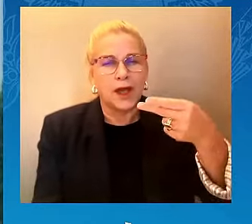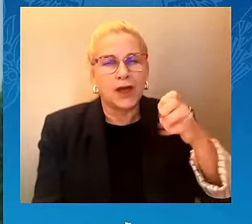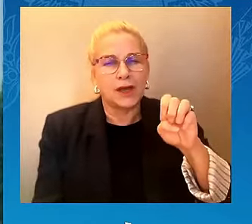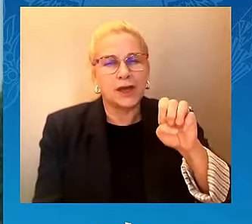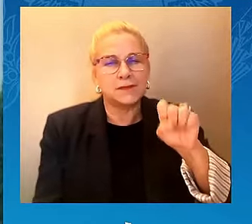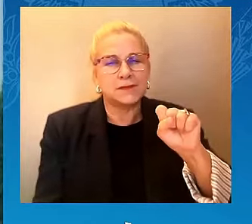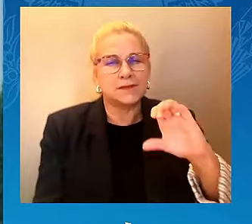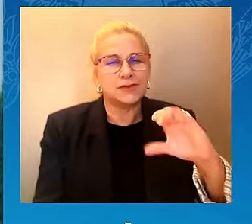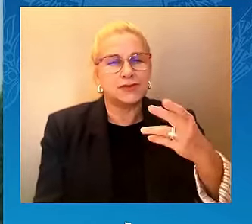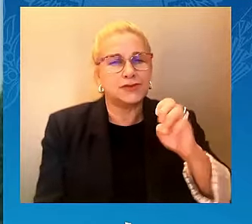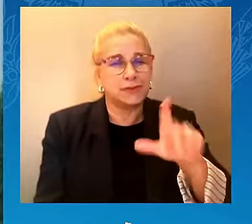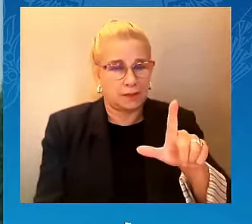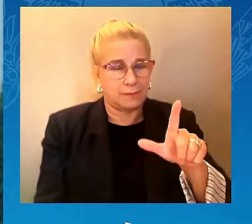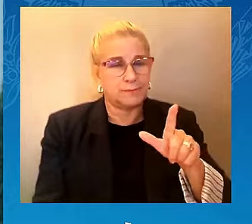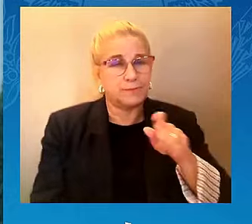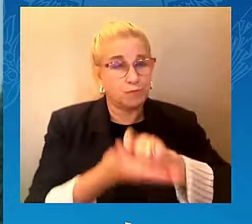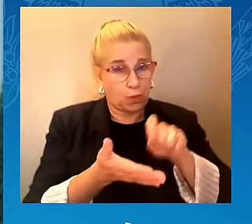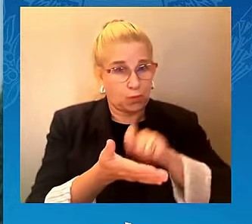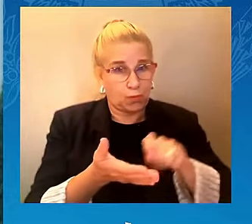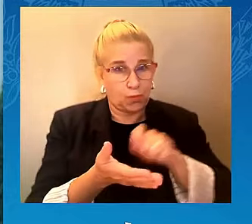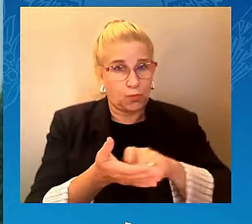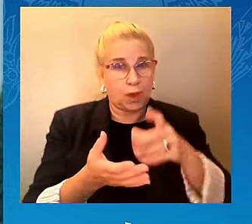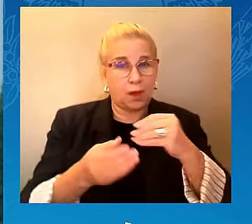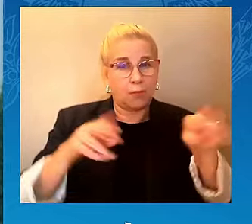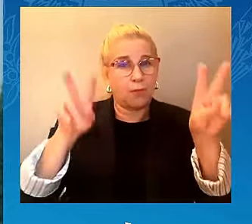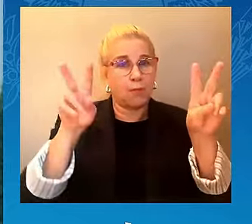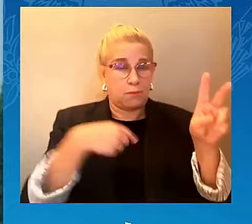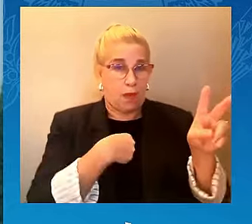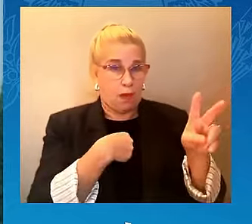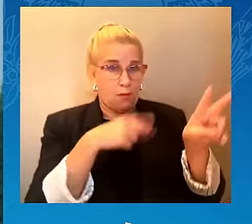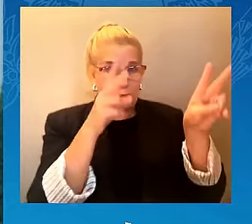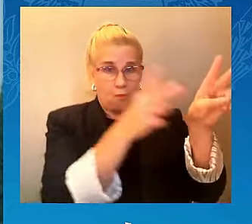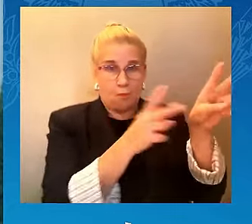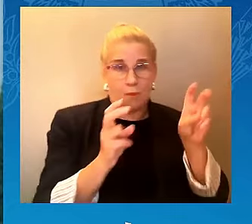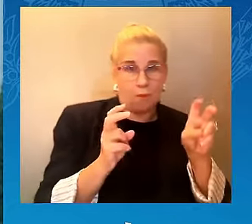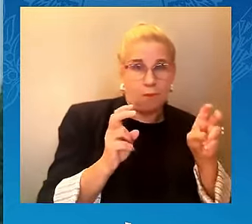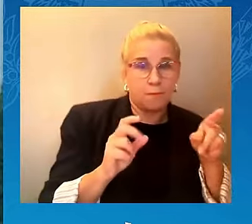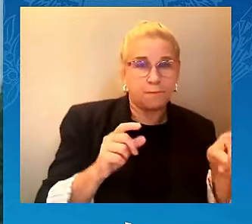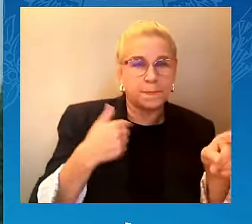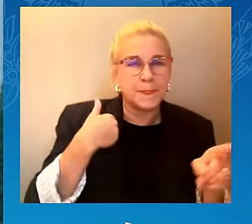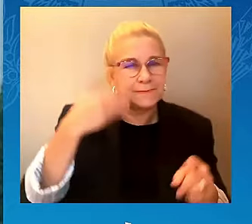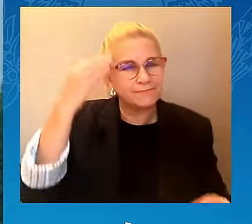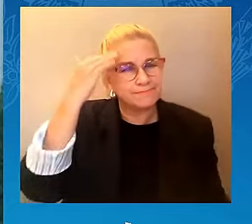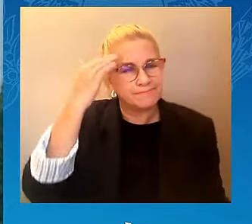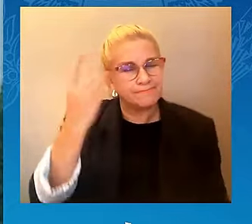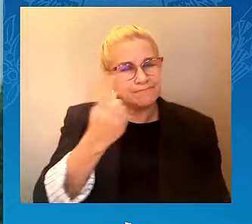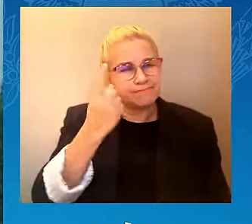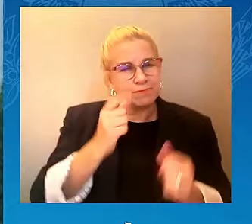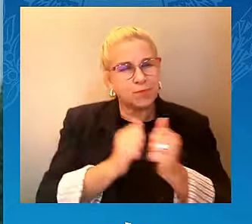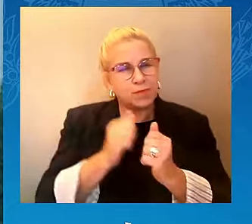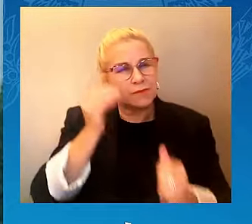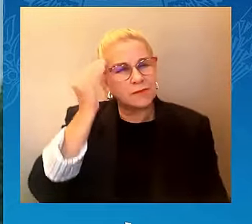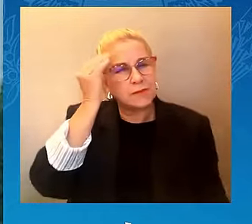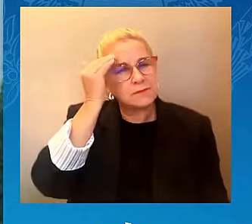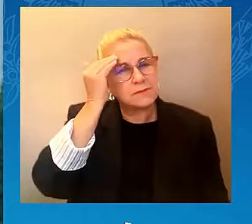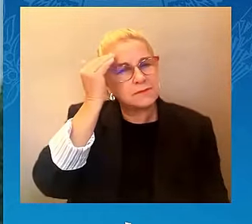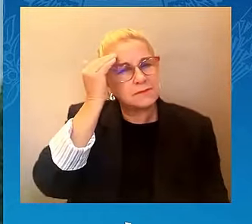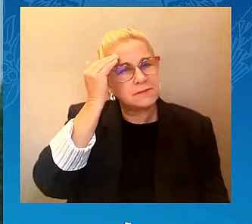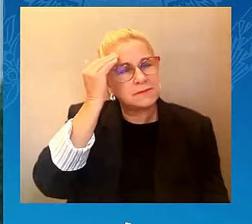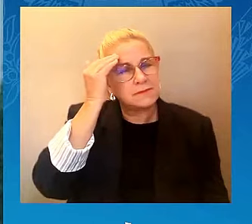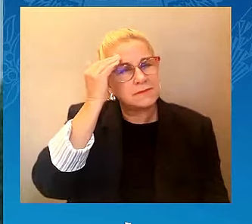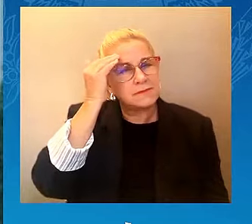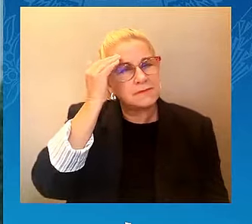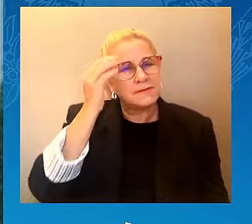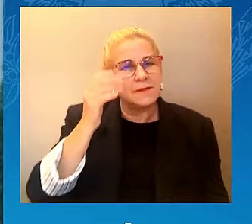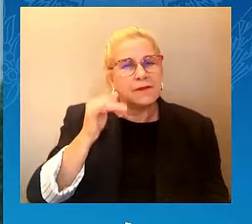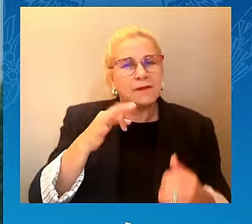this moment, on the one year commemoration of October 7, what is asked